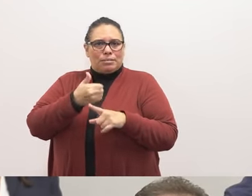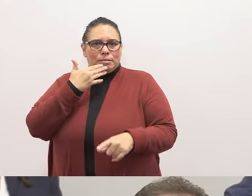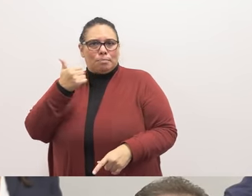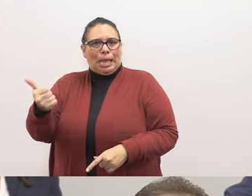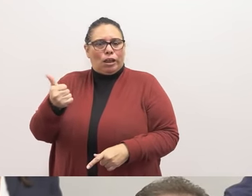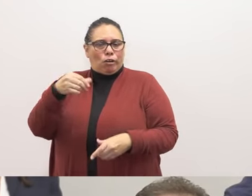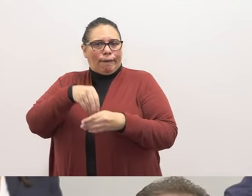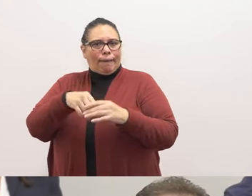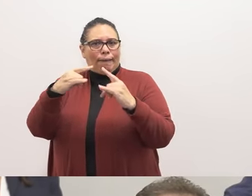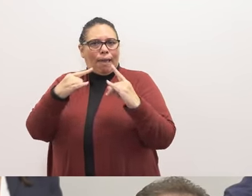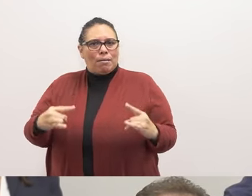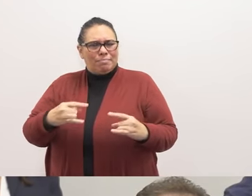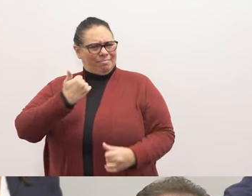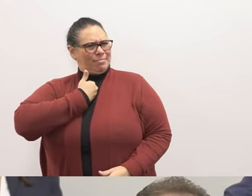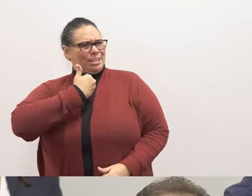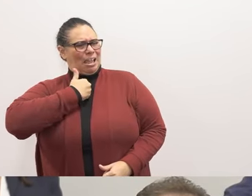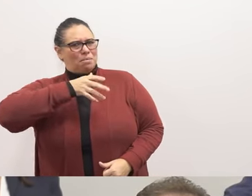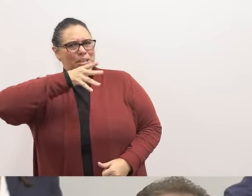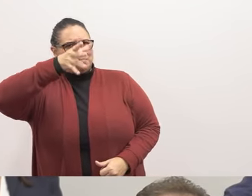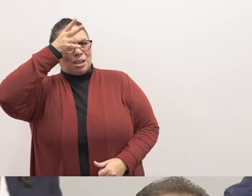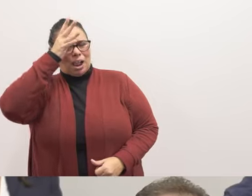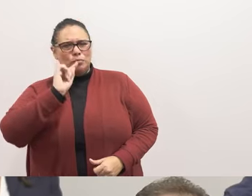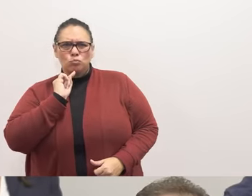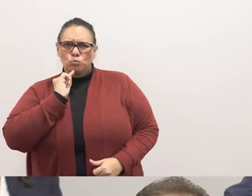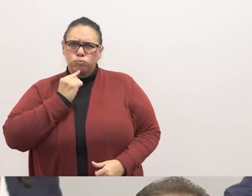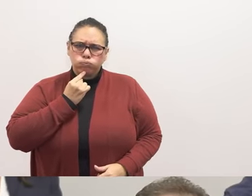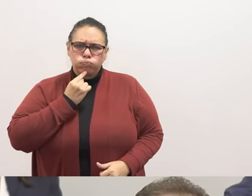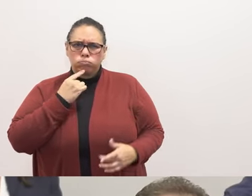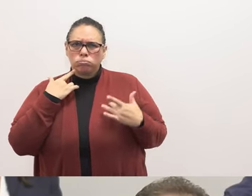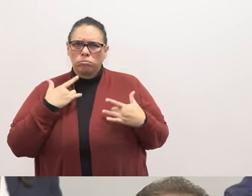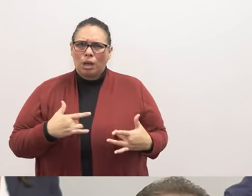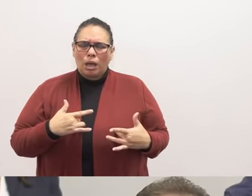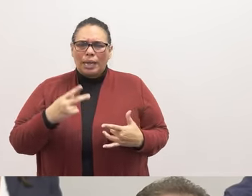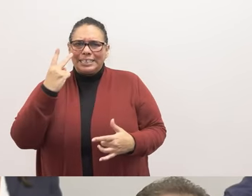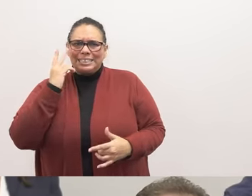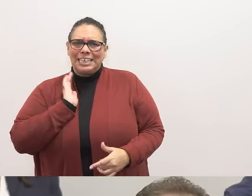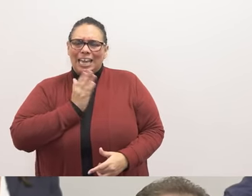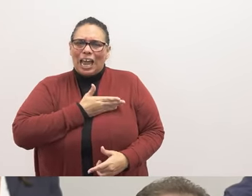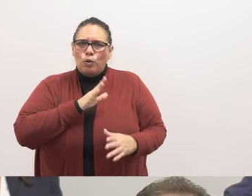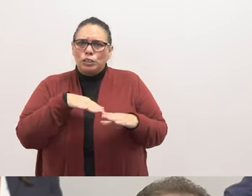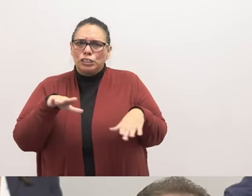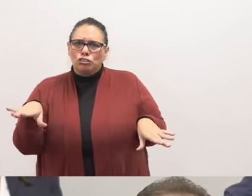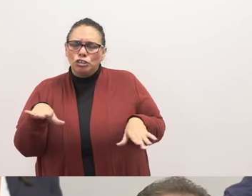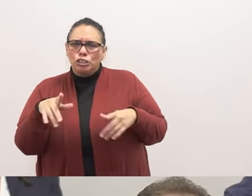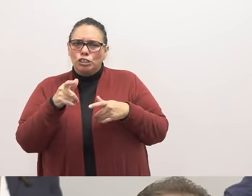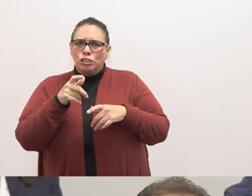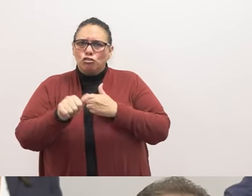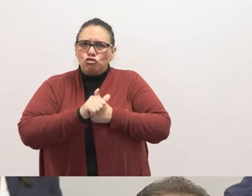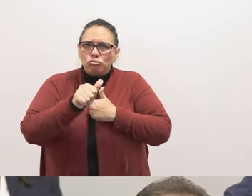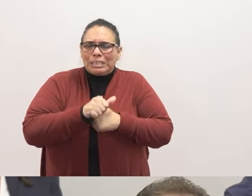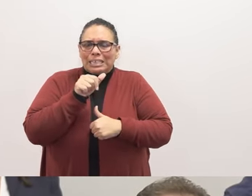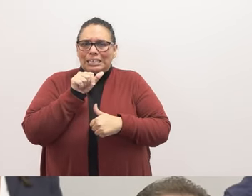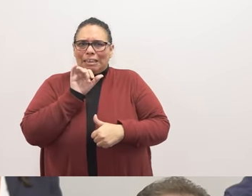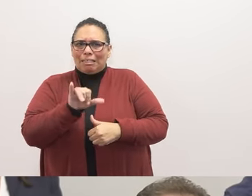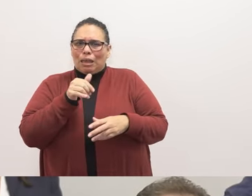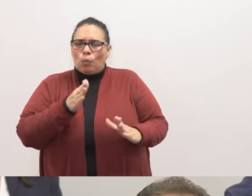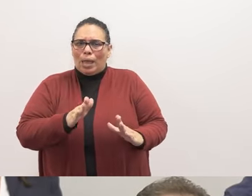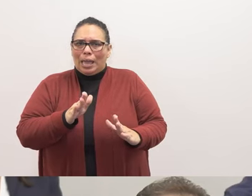As a parent, this is so disheartening to see our children treated like this. Blaming the victim is unacceptable.